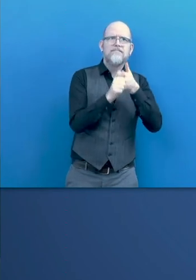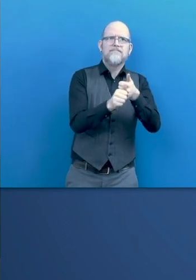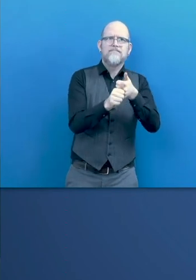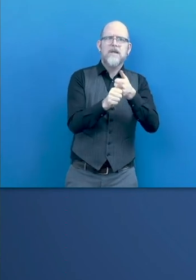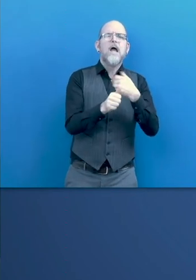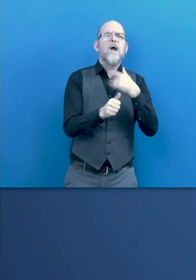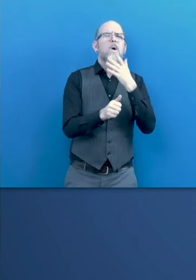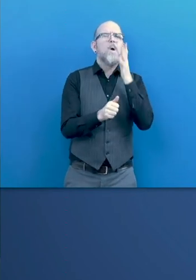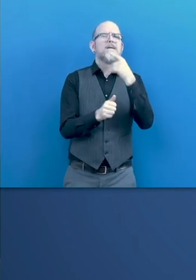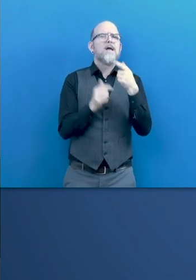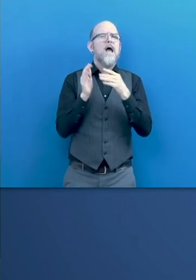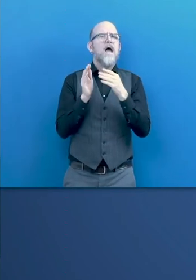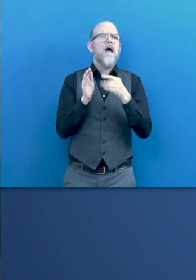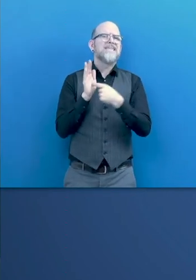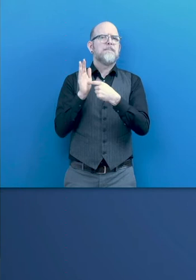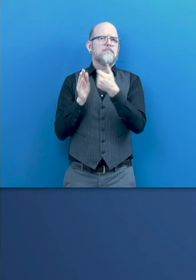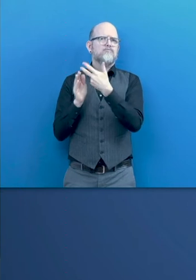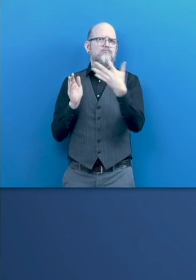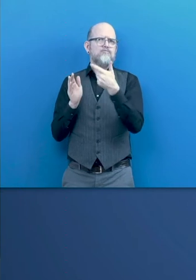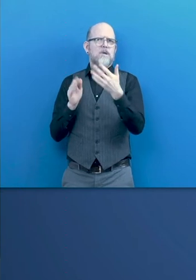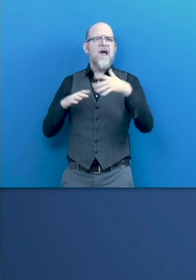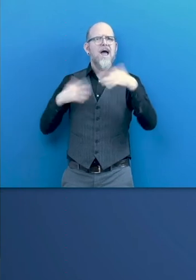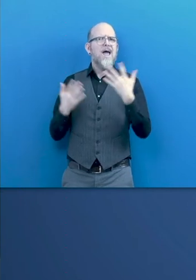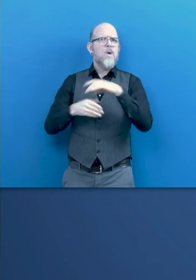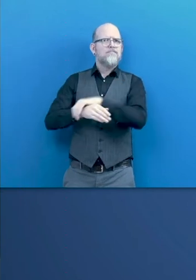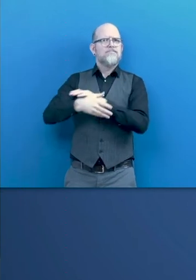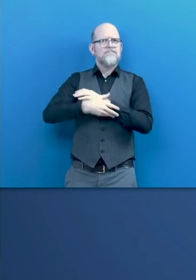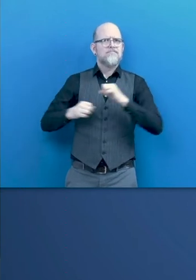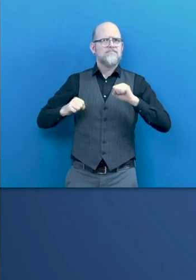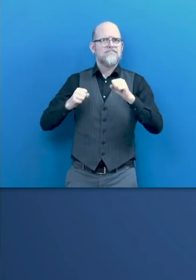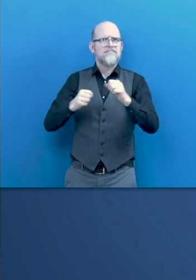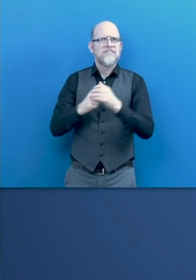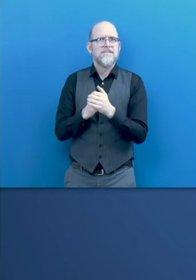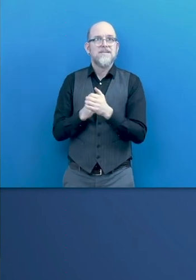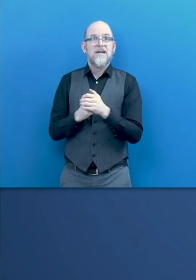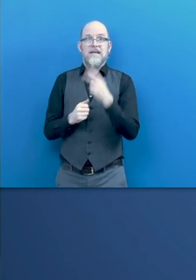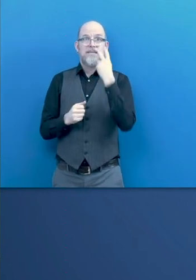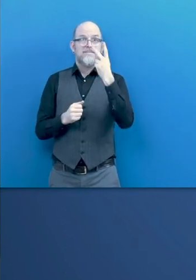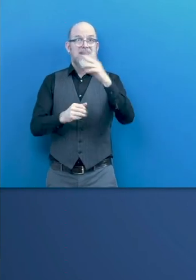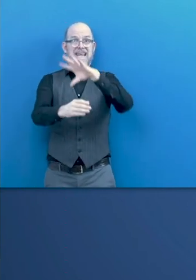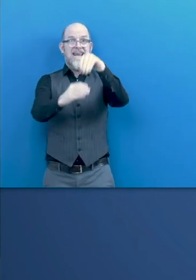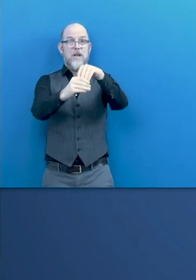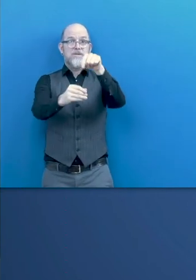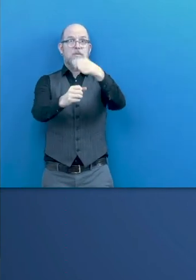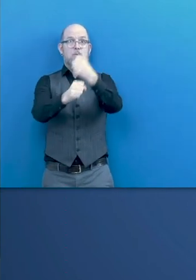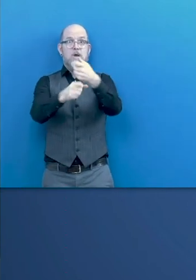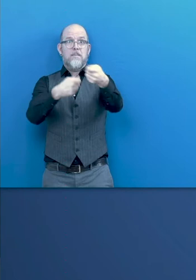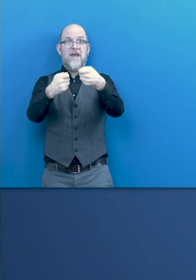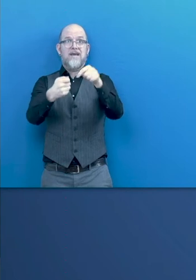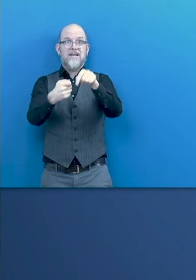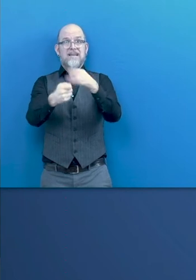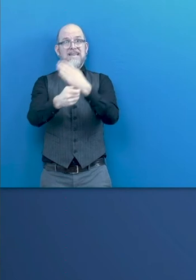ensure a disability-inclusive labor market, definitely. So in the chapter 2,